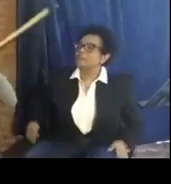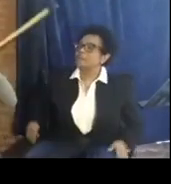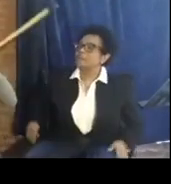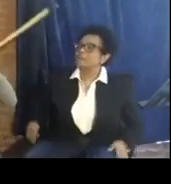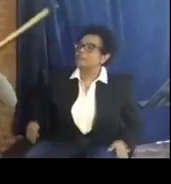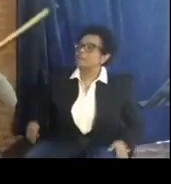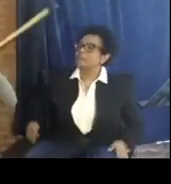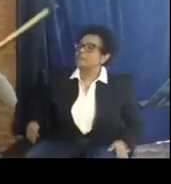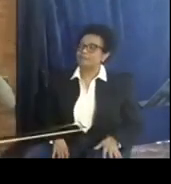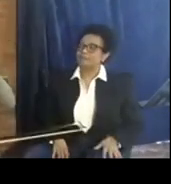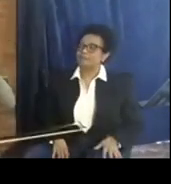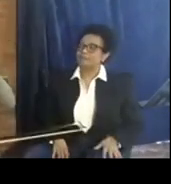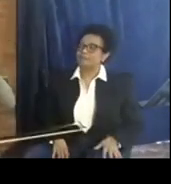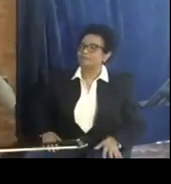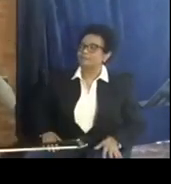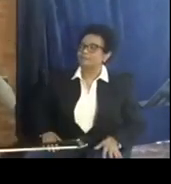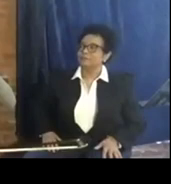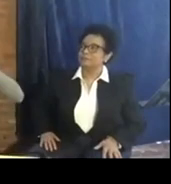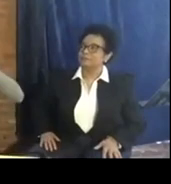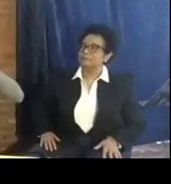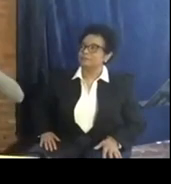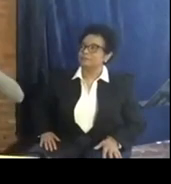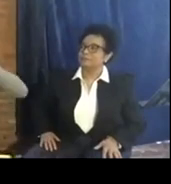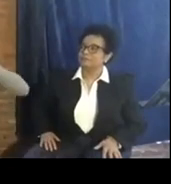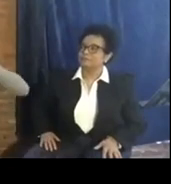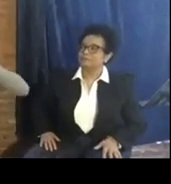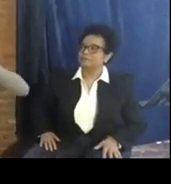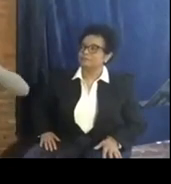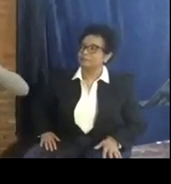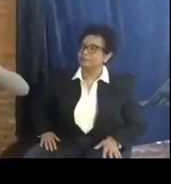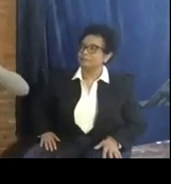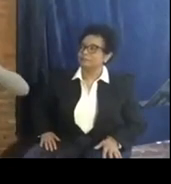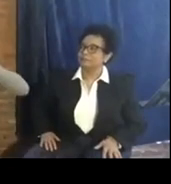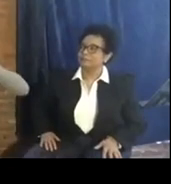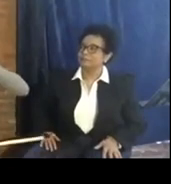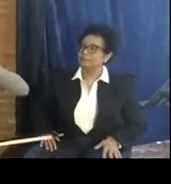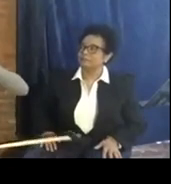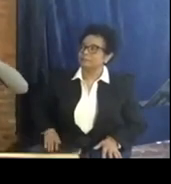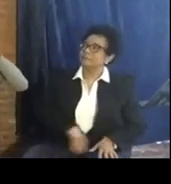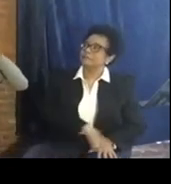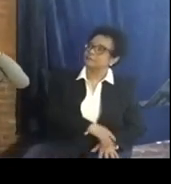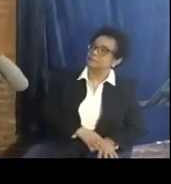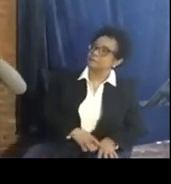When? L.O.G.